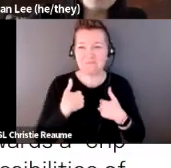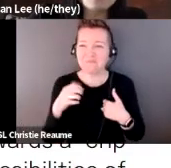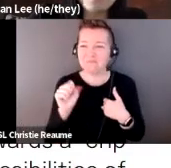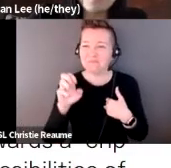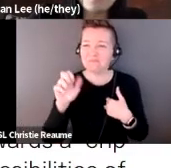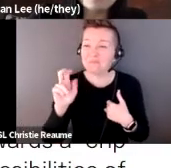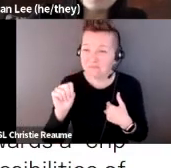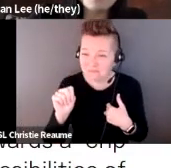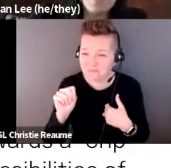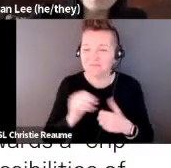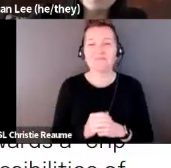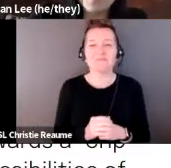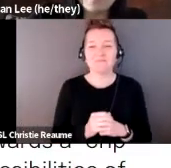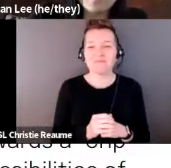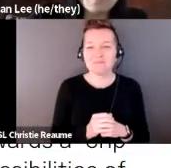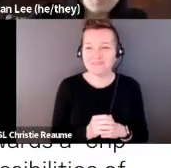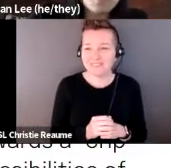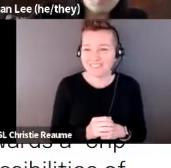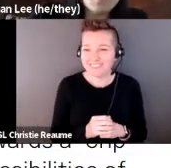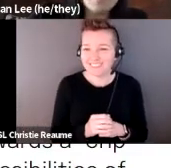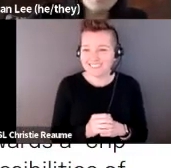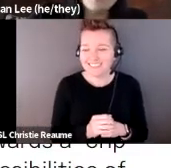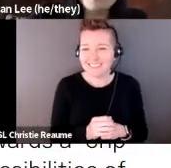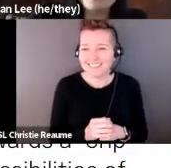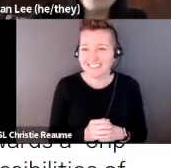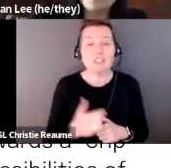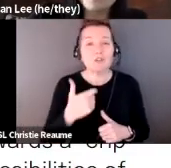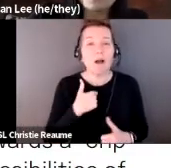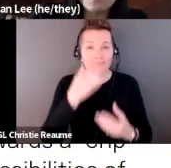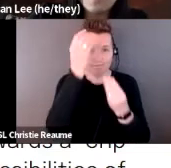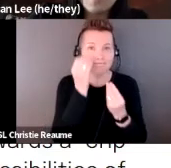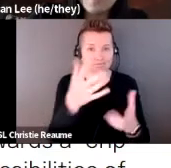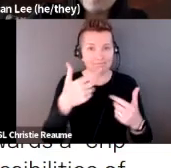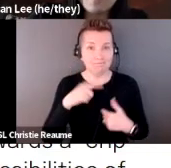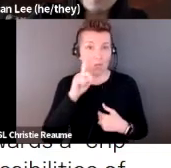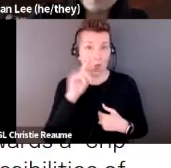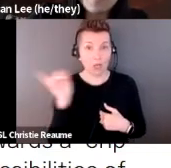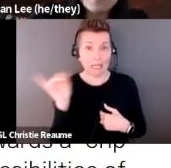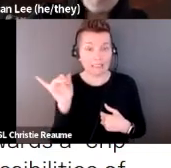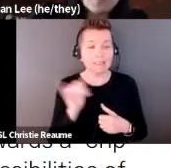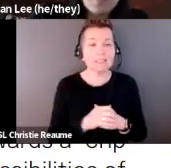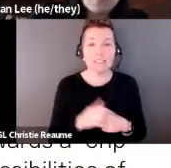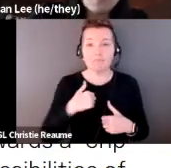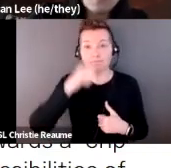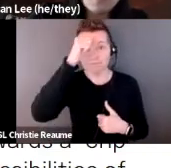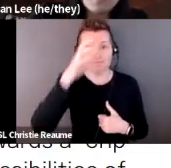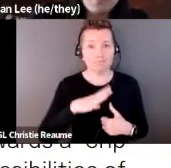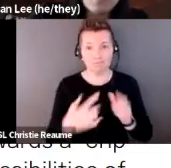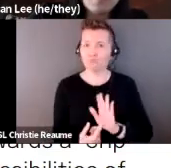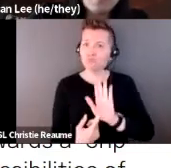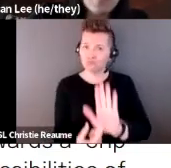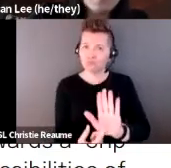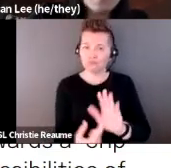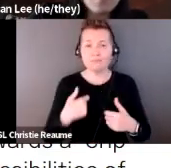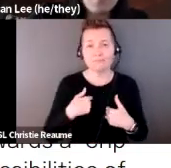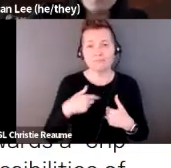I'm going to start with an image description of myself. I'm someone who's male presenting. I use he and they